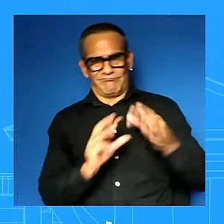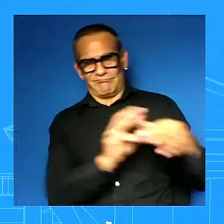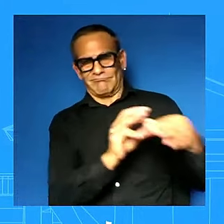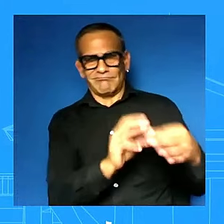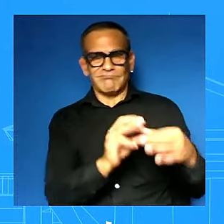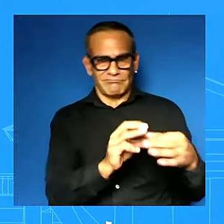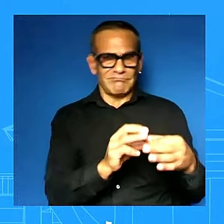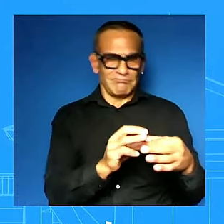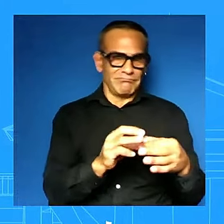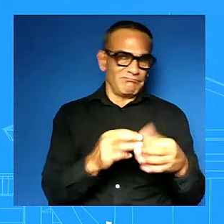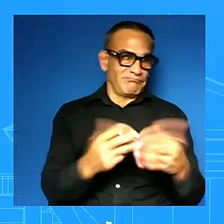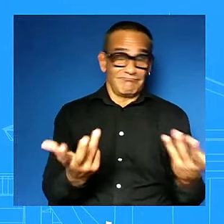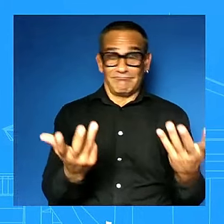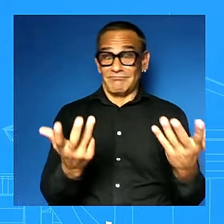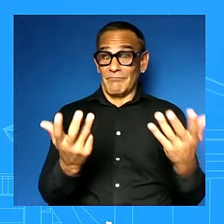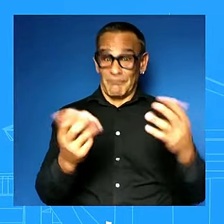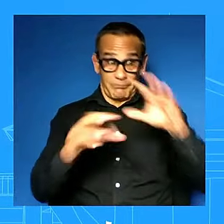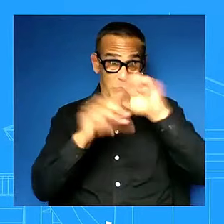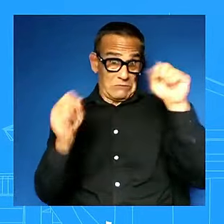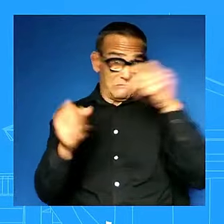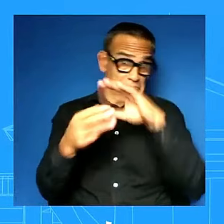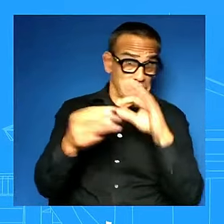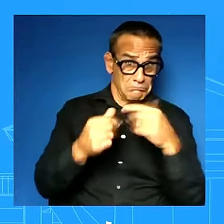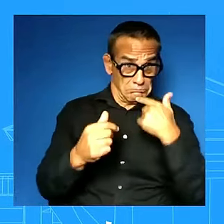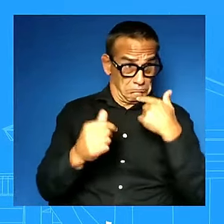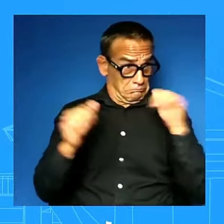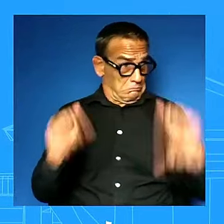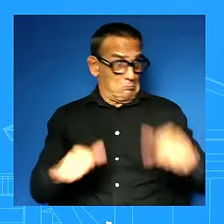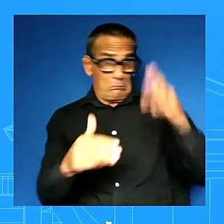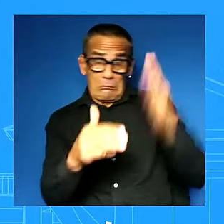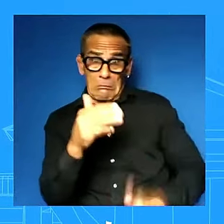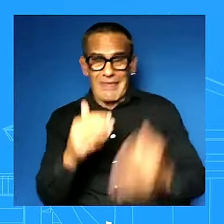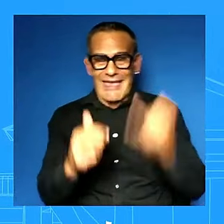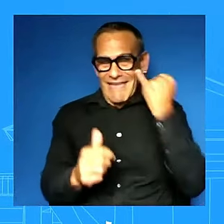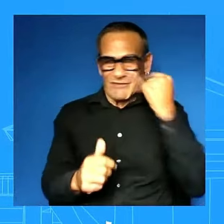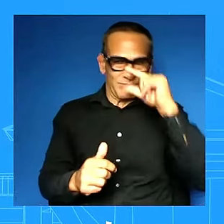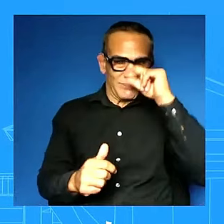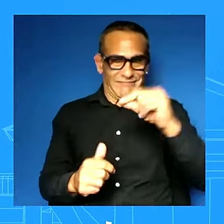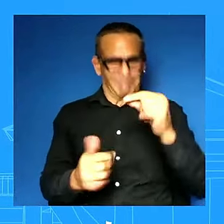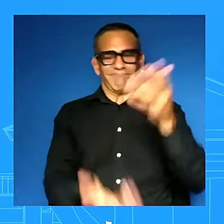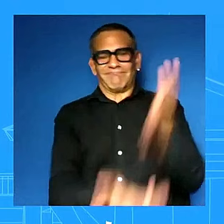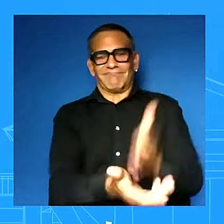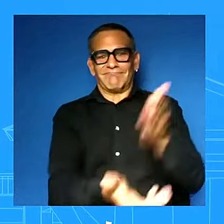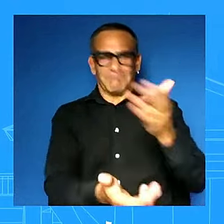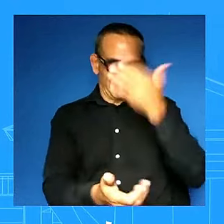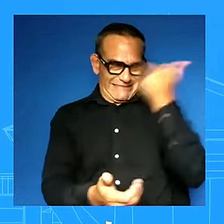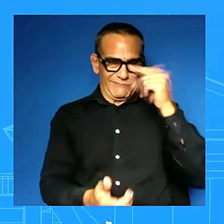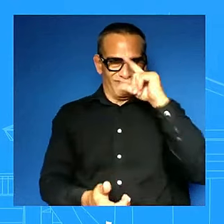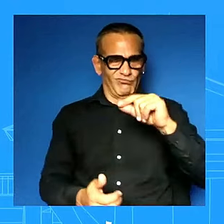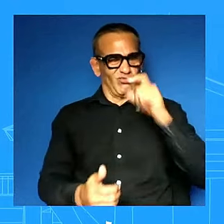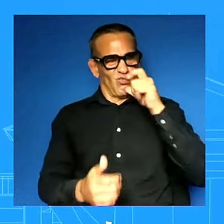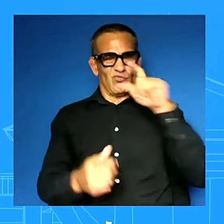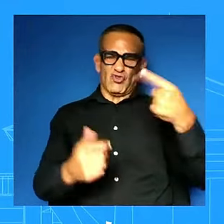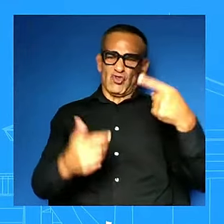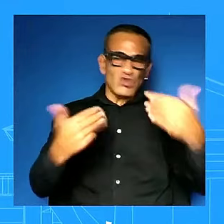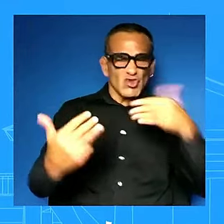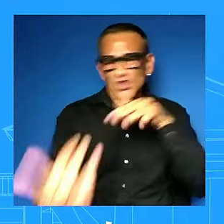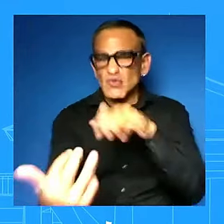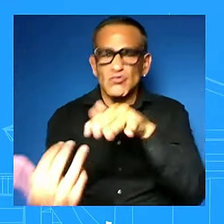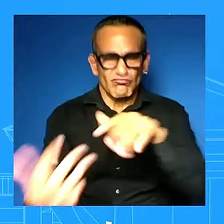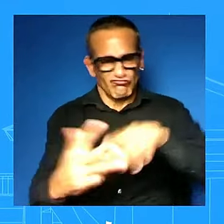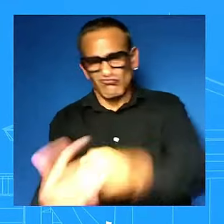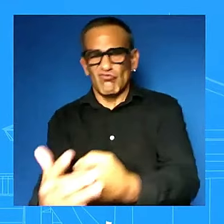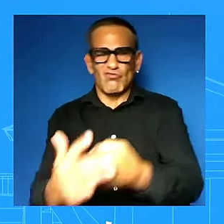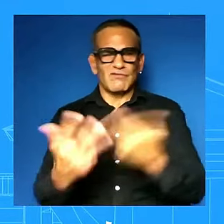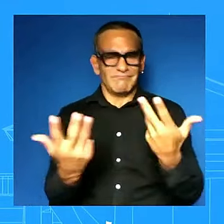mr putin will end the war that he started it is his aggression it is his war that he started he can